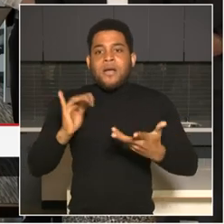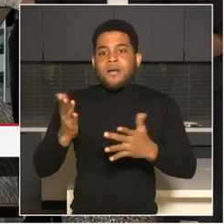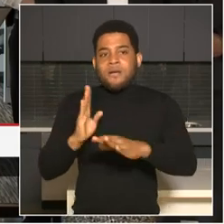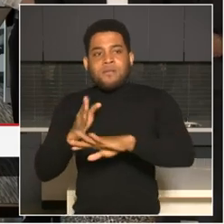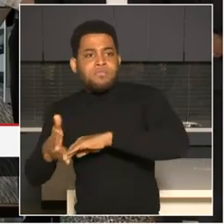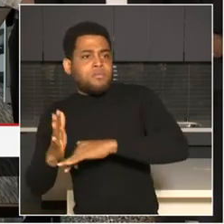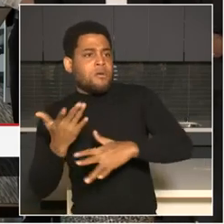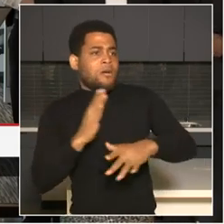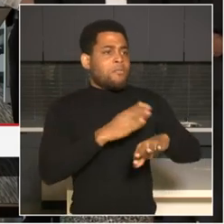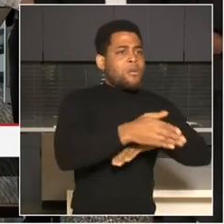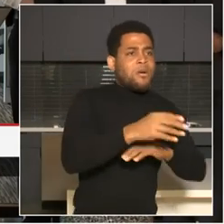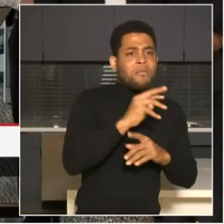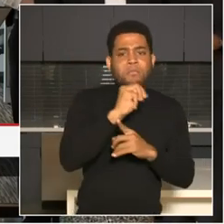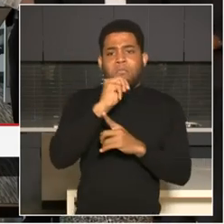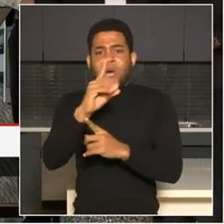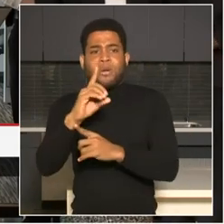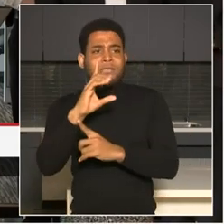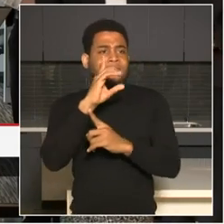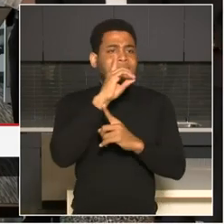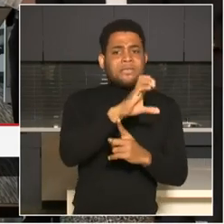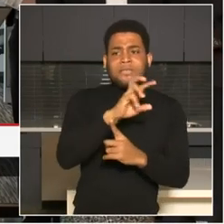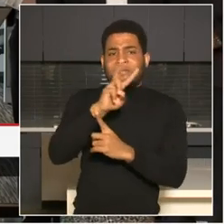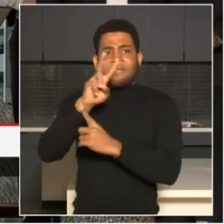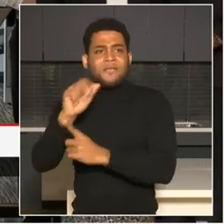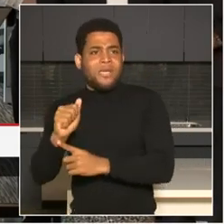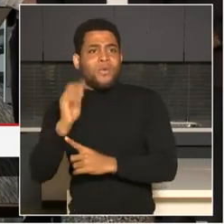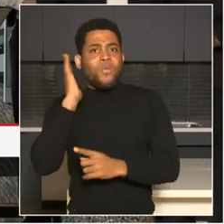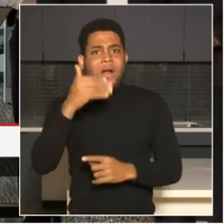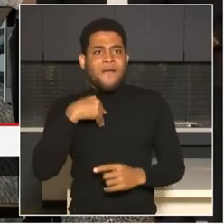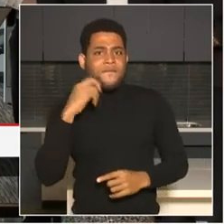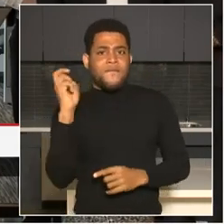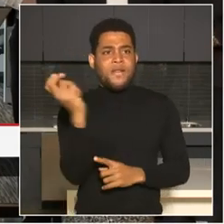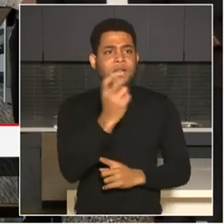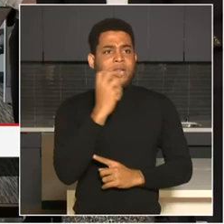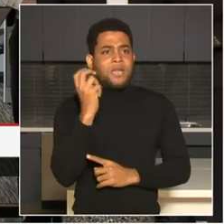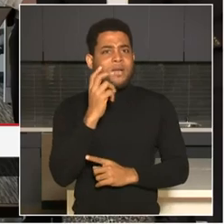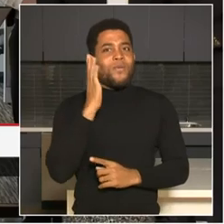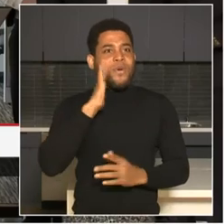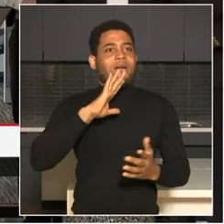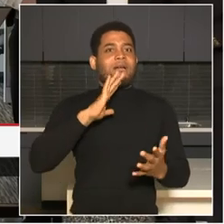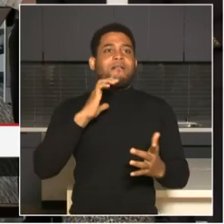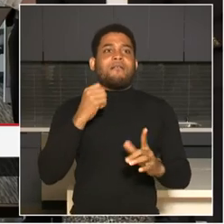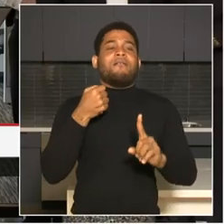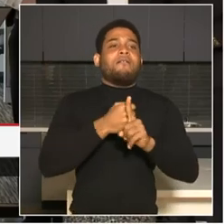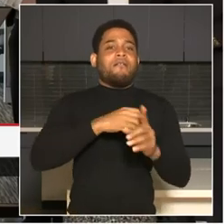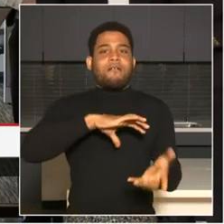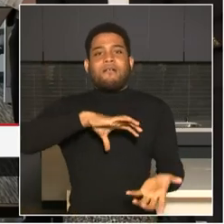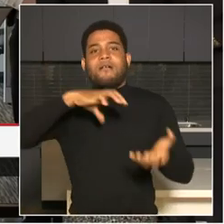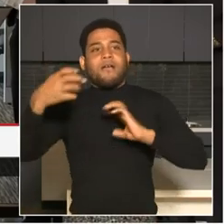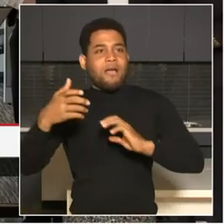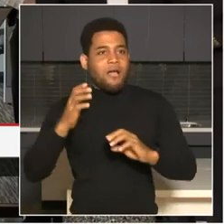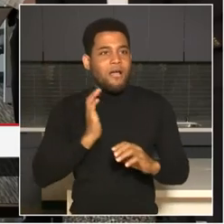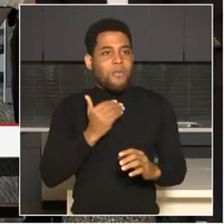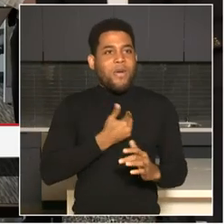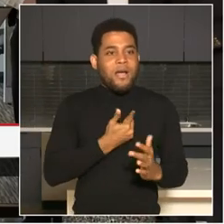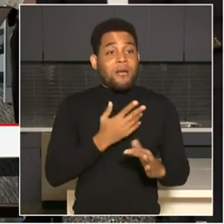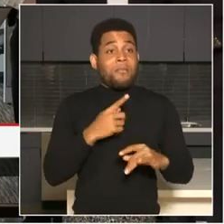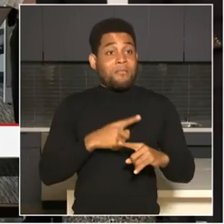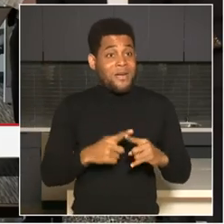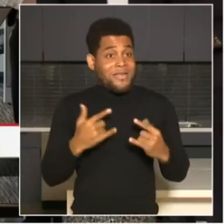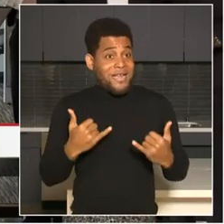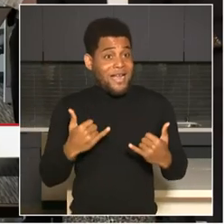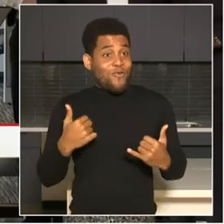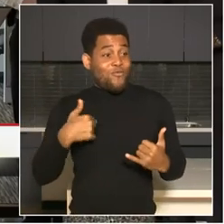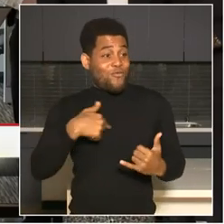RTCC will serve as a hub for our local and regional law enforcement partners helping to share information in real-time across